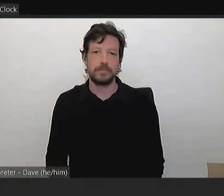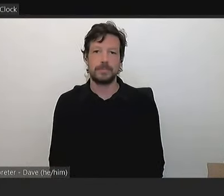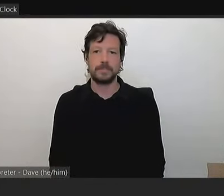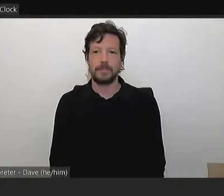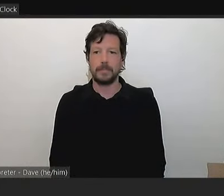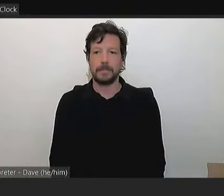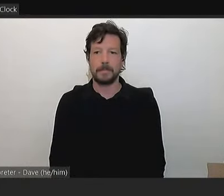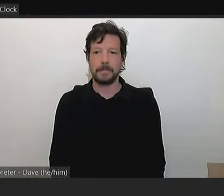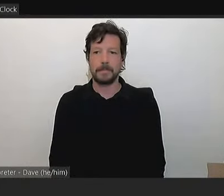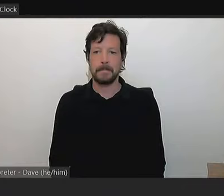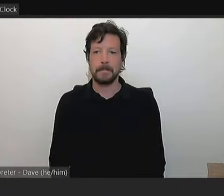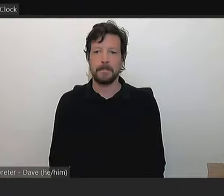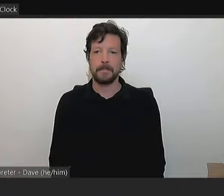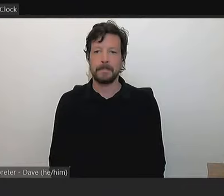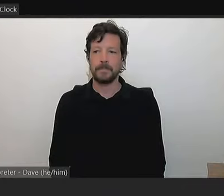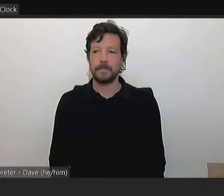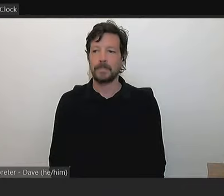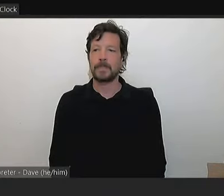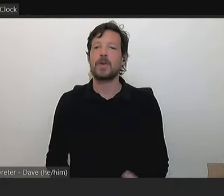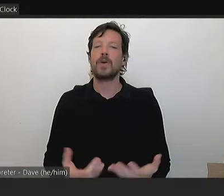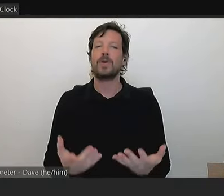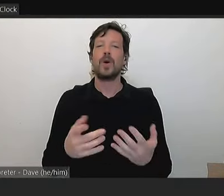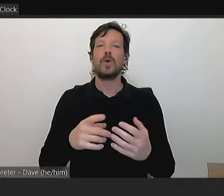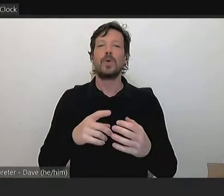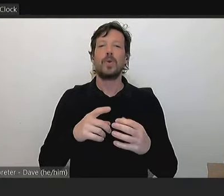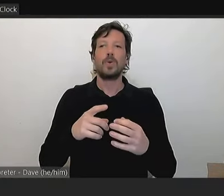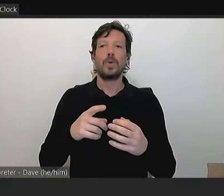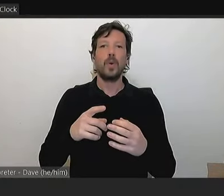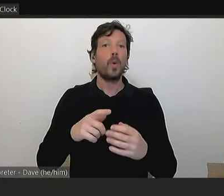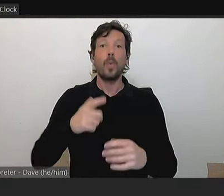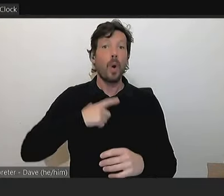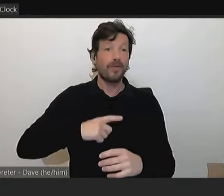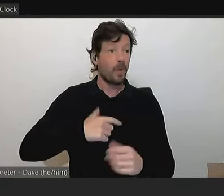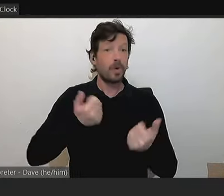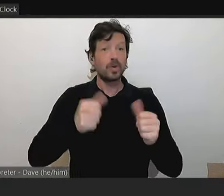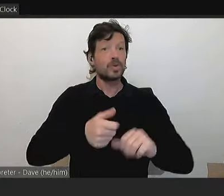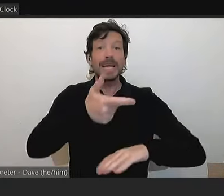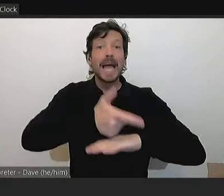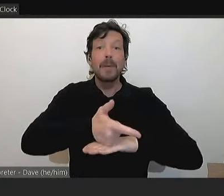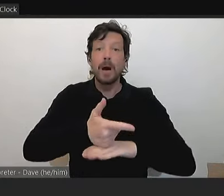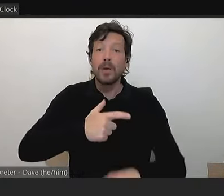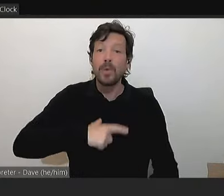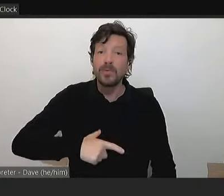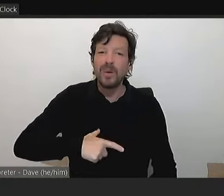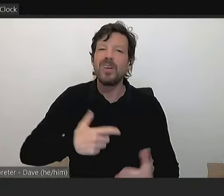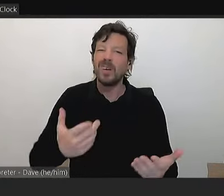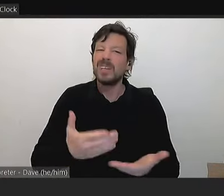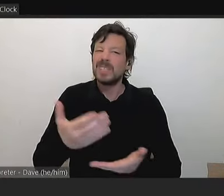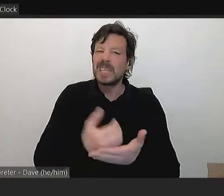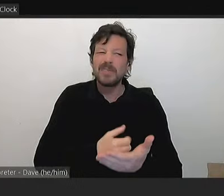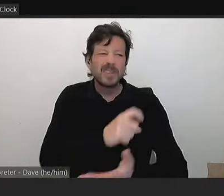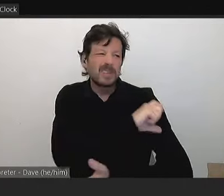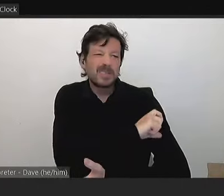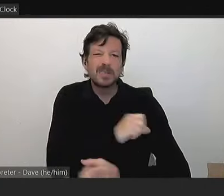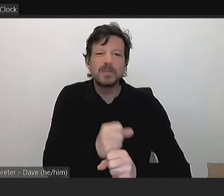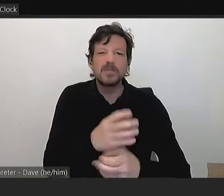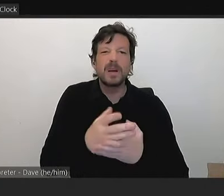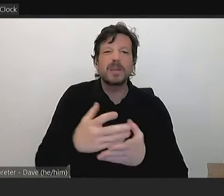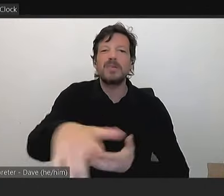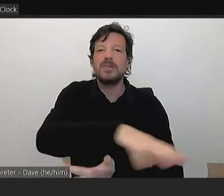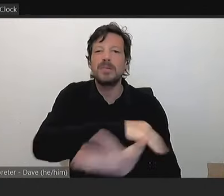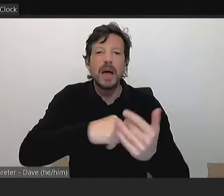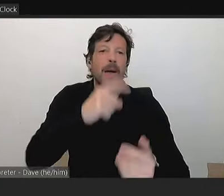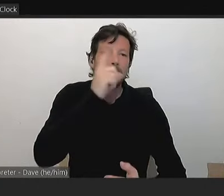In terms of question two, the main purposes of using camera technologies are safety and security of people or assets,